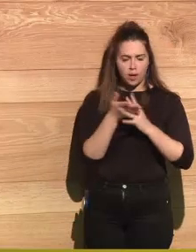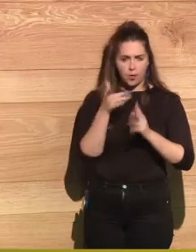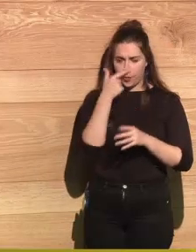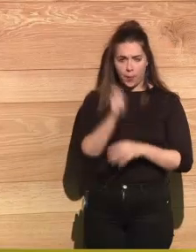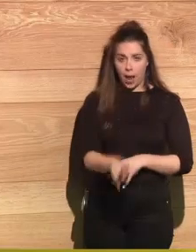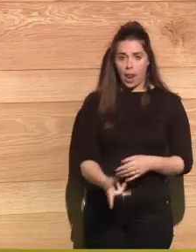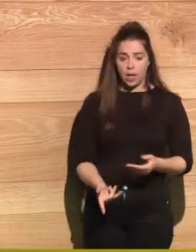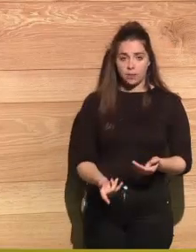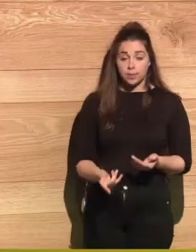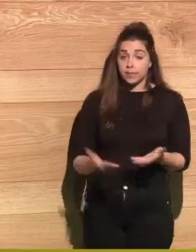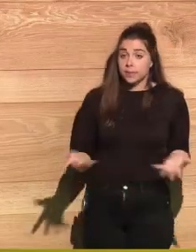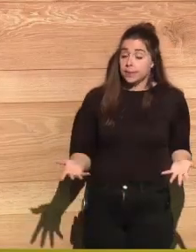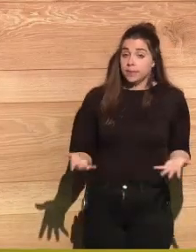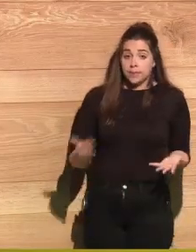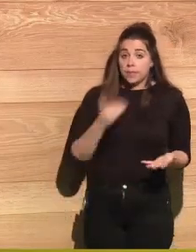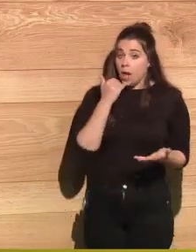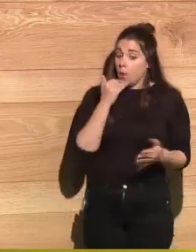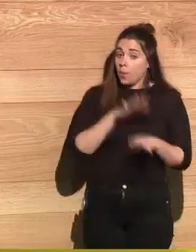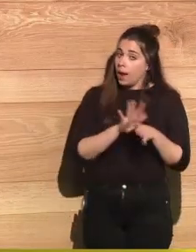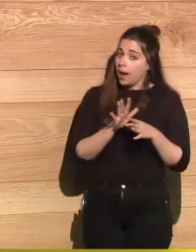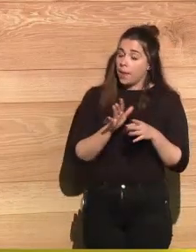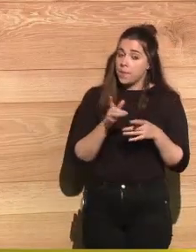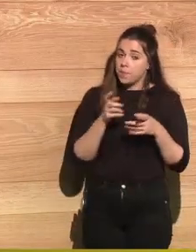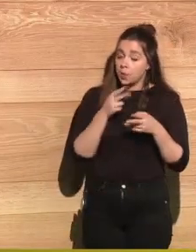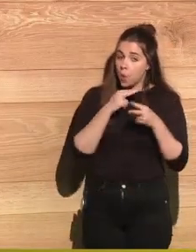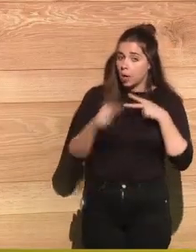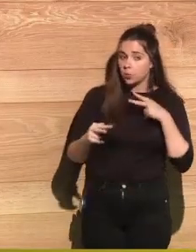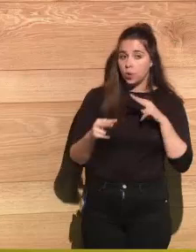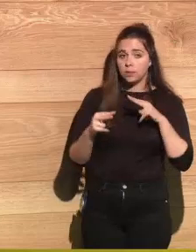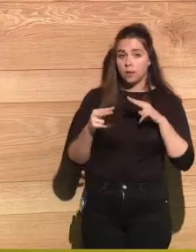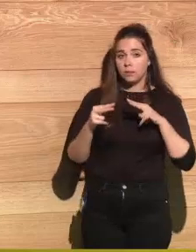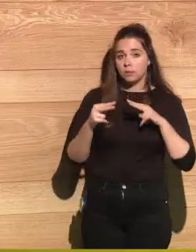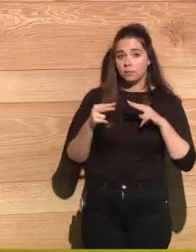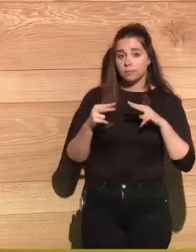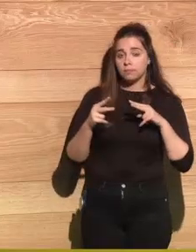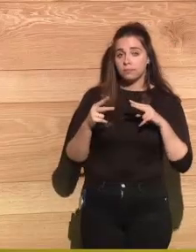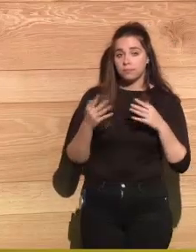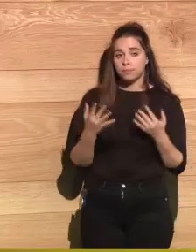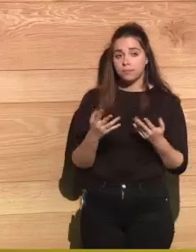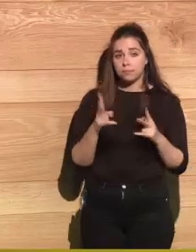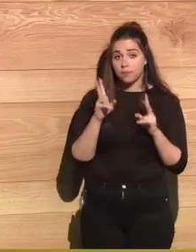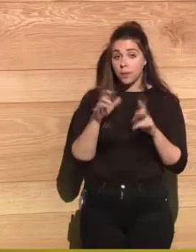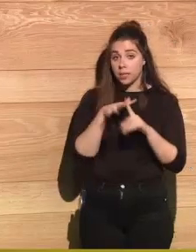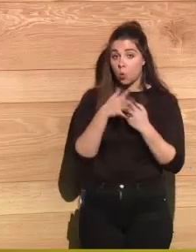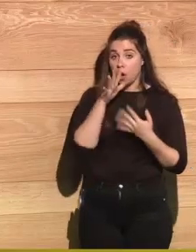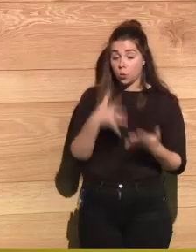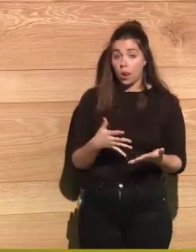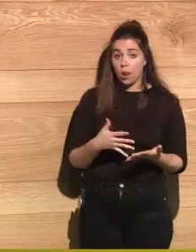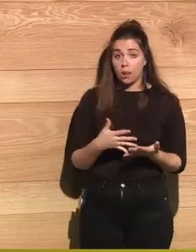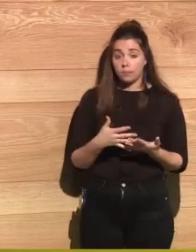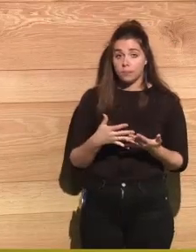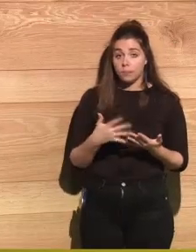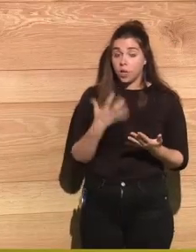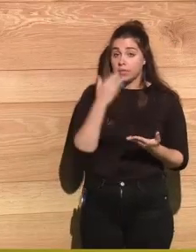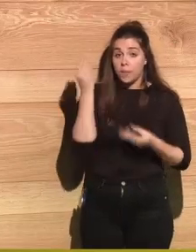is not useful. That's part of keeping, that's part of the answer, the response against something that's